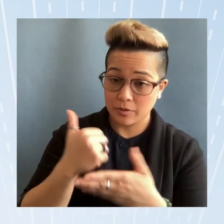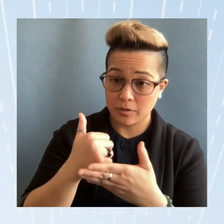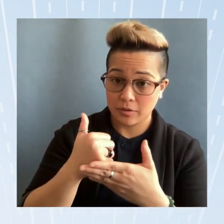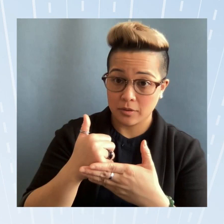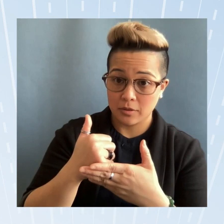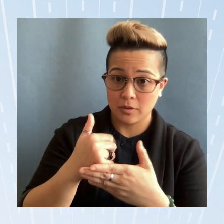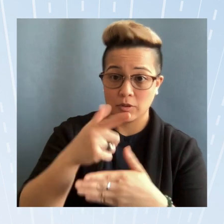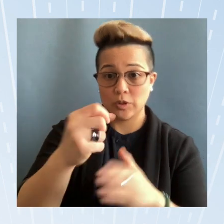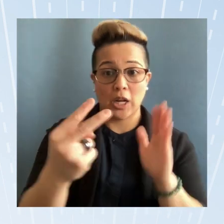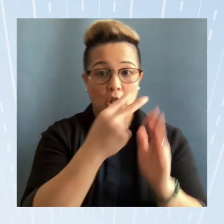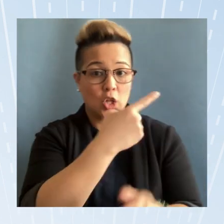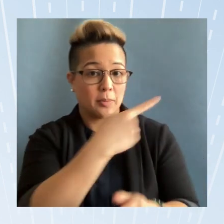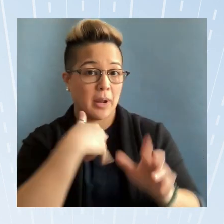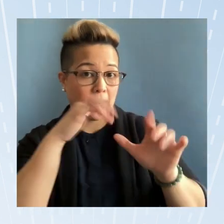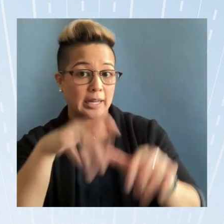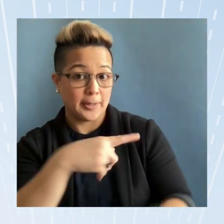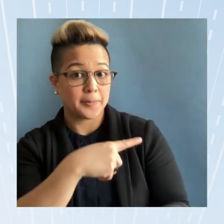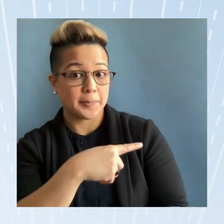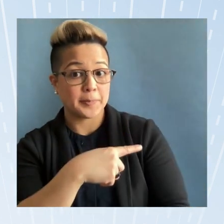look